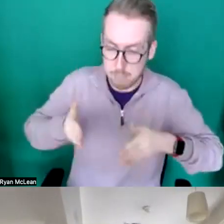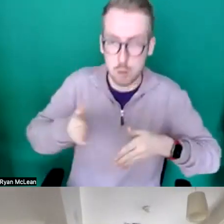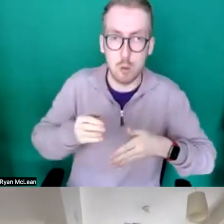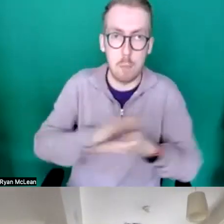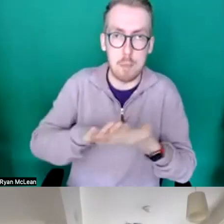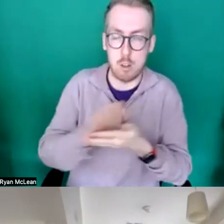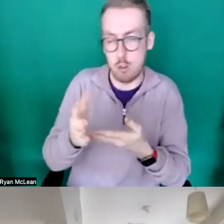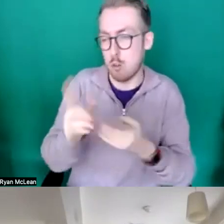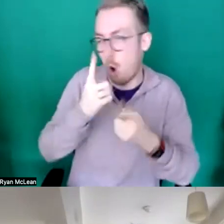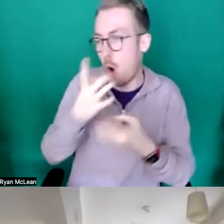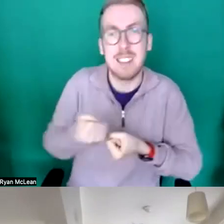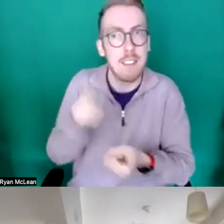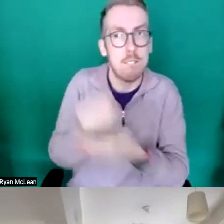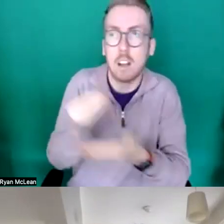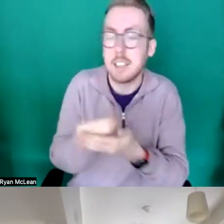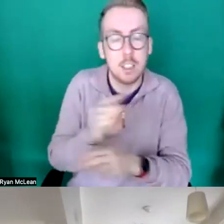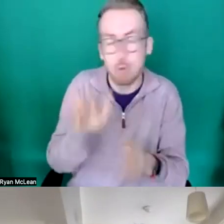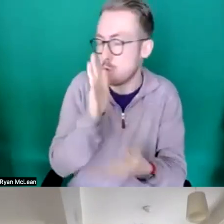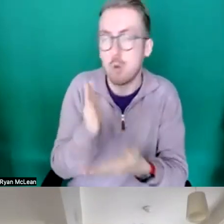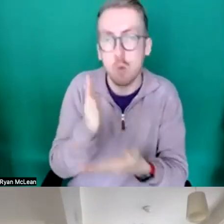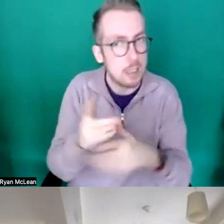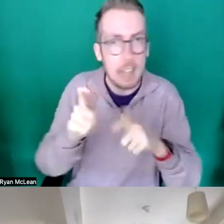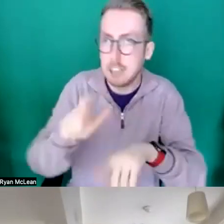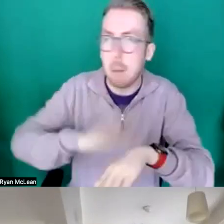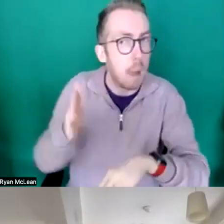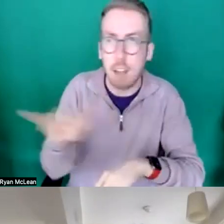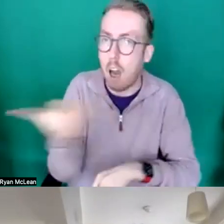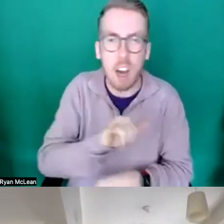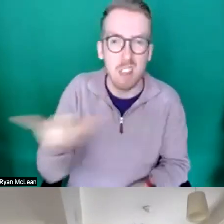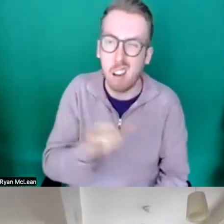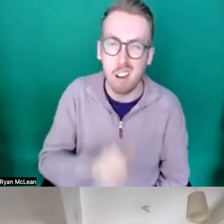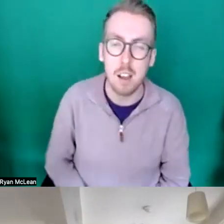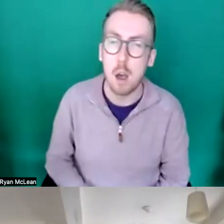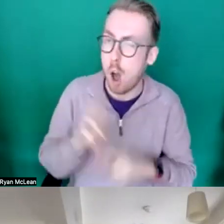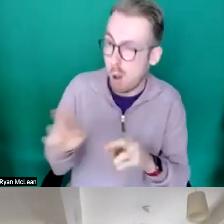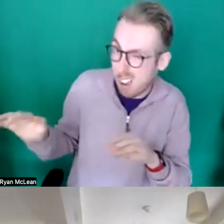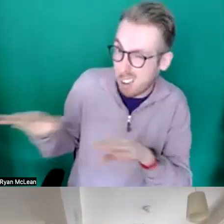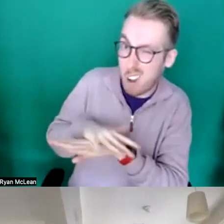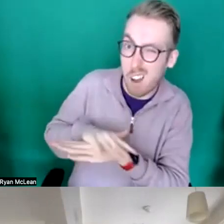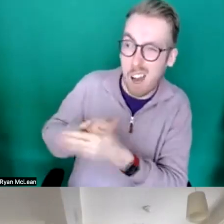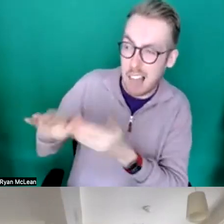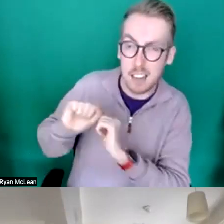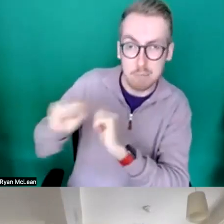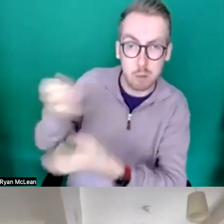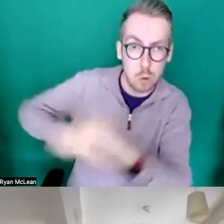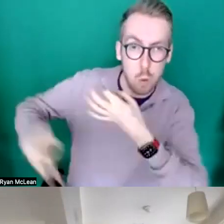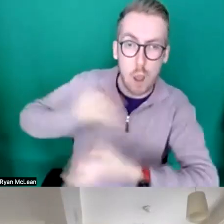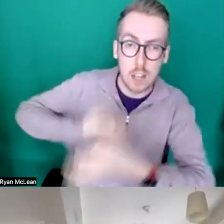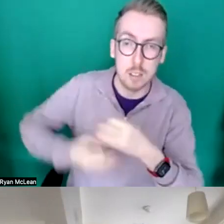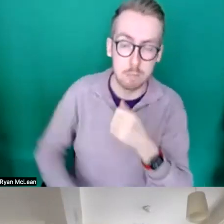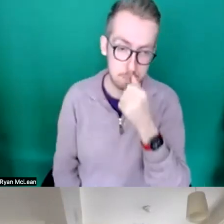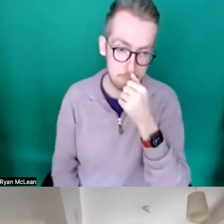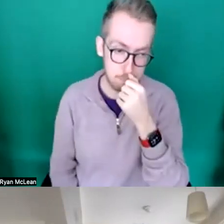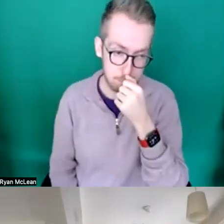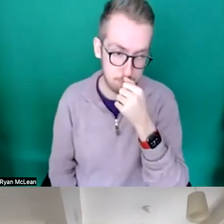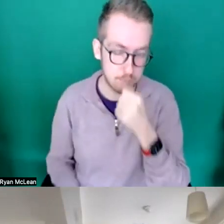so i hope that's covered those points for helen um and i'm just turning to